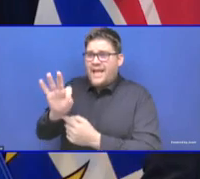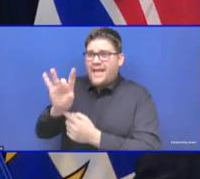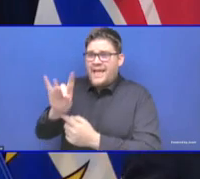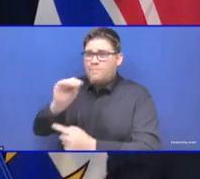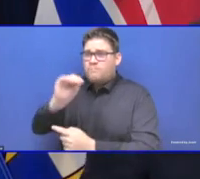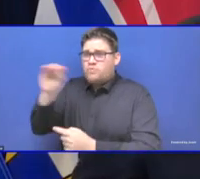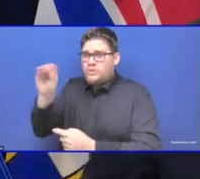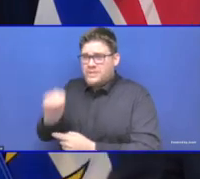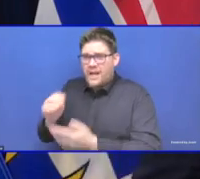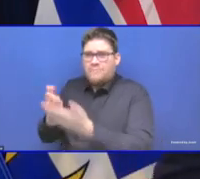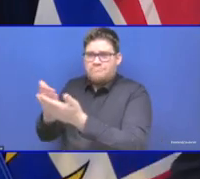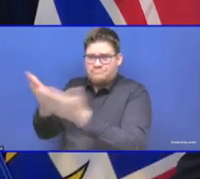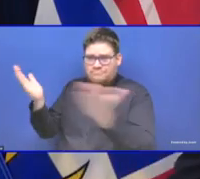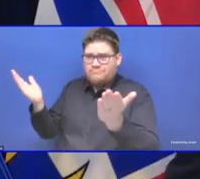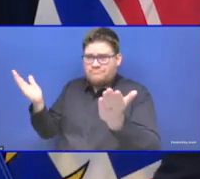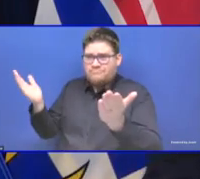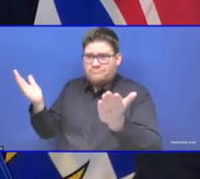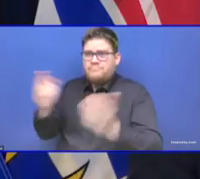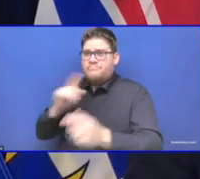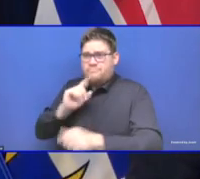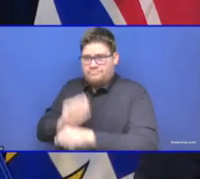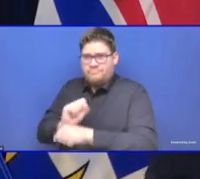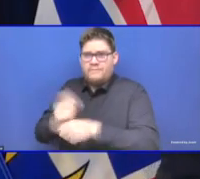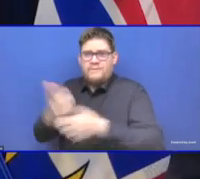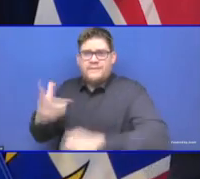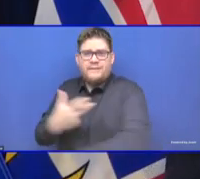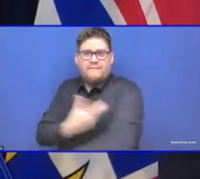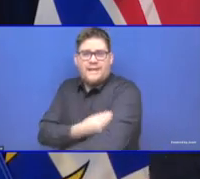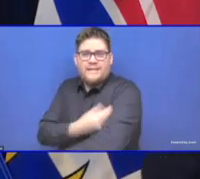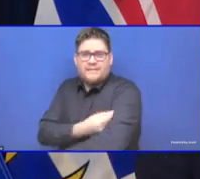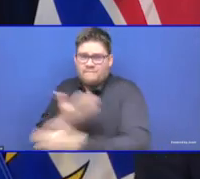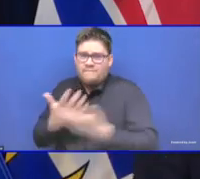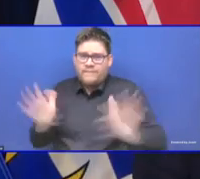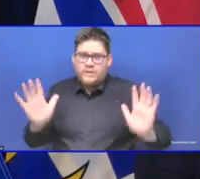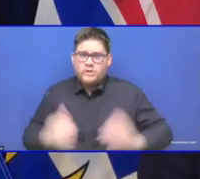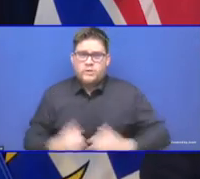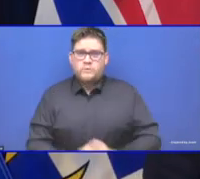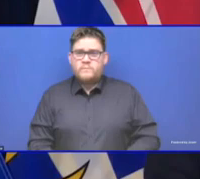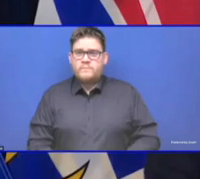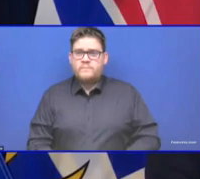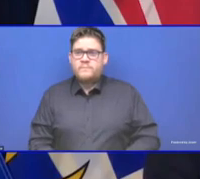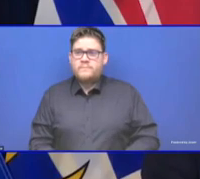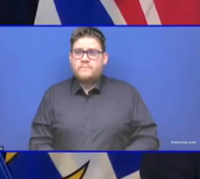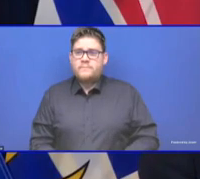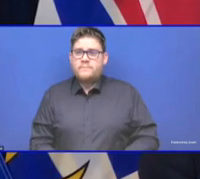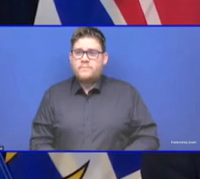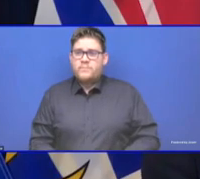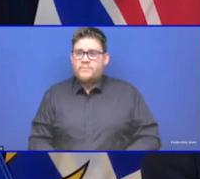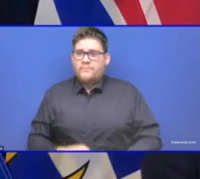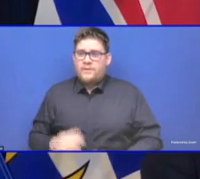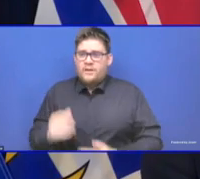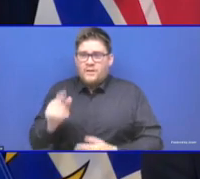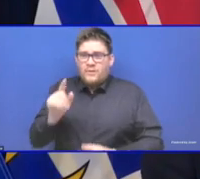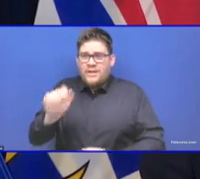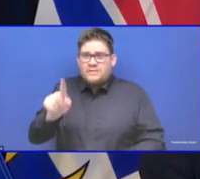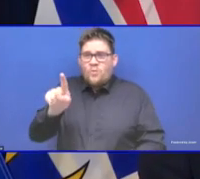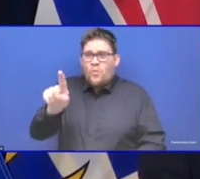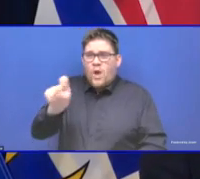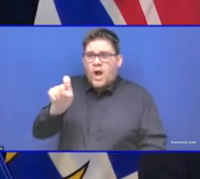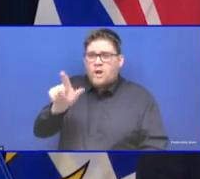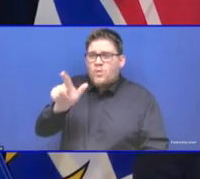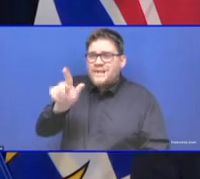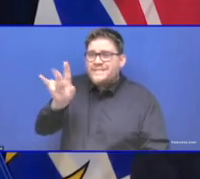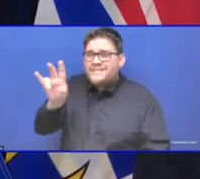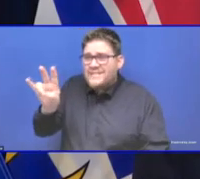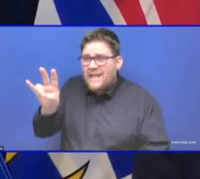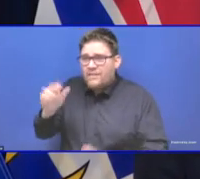in the community directly for health authorities. 127,000 workers, 98% first dose immunization, 96